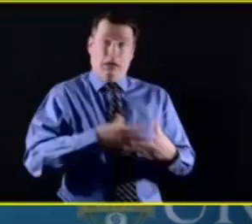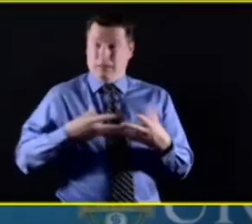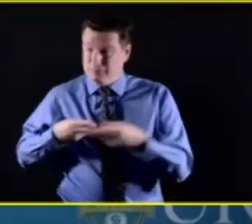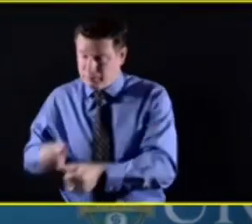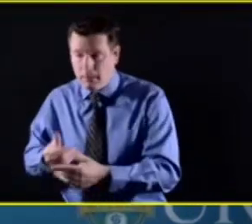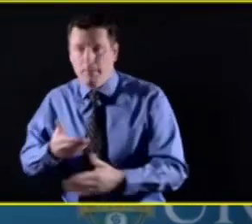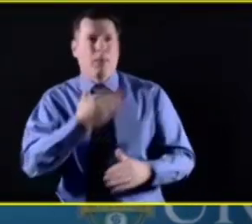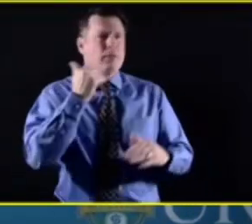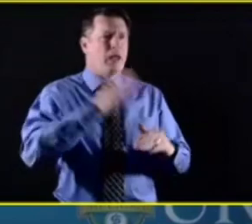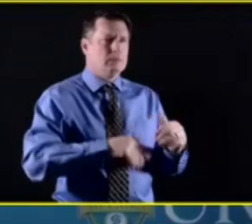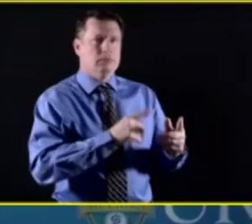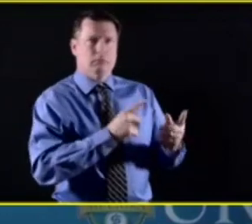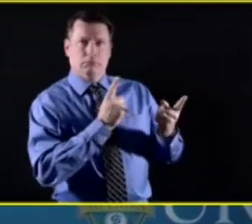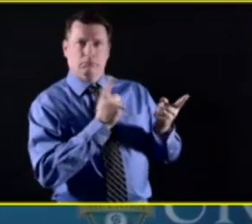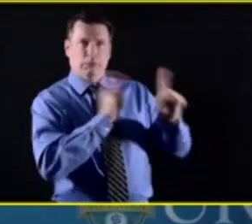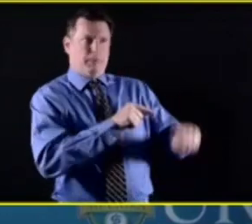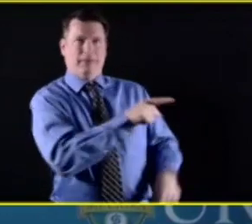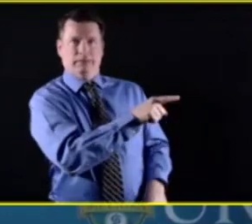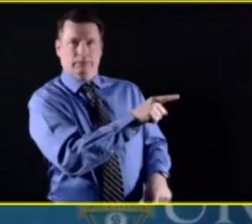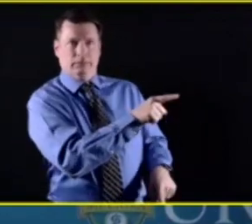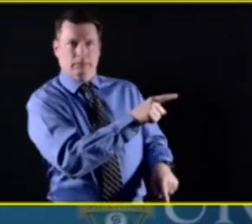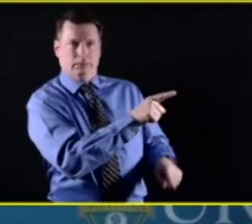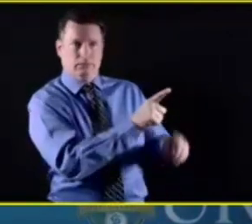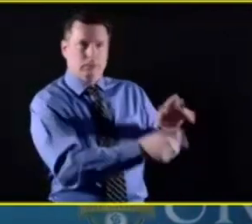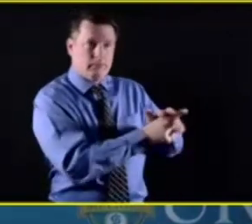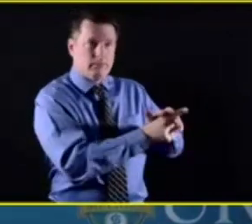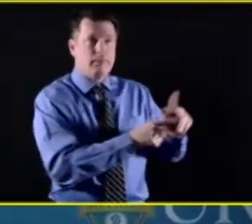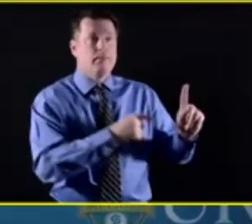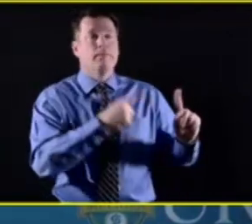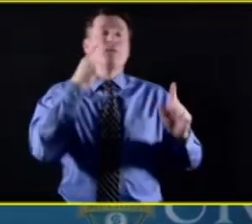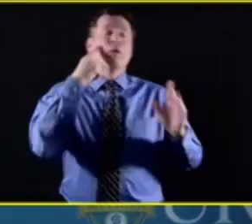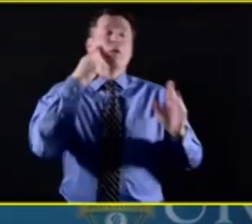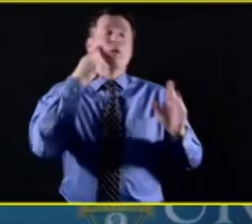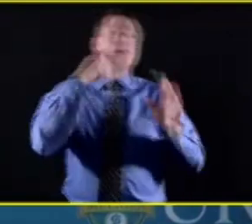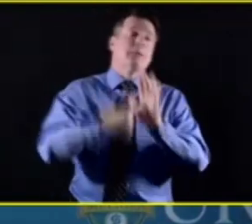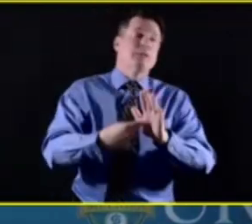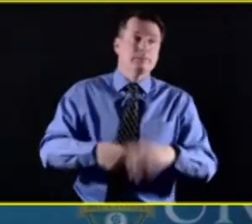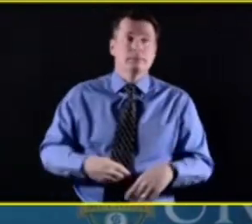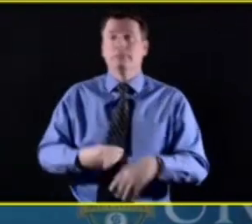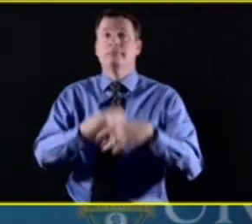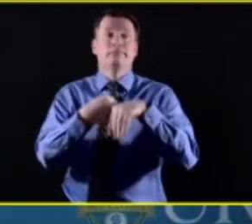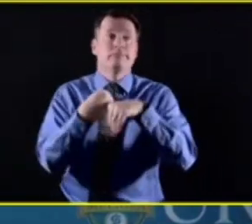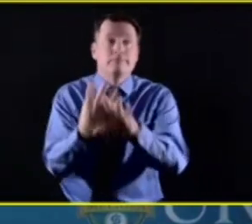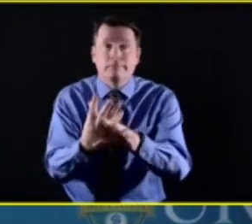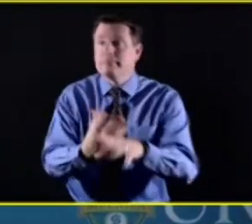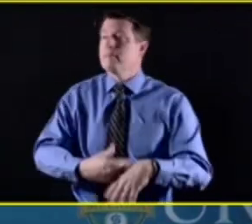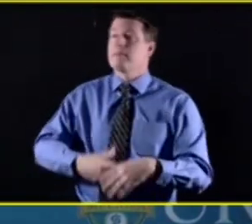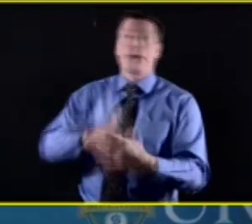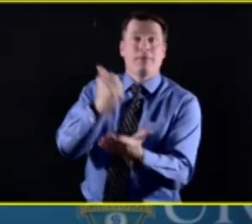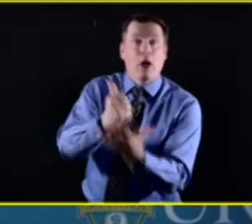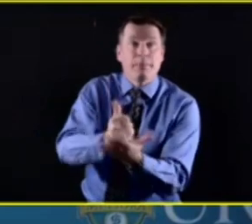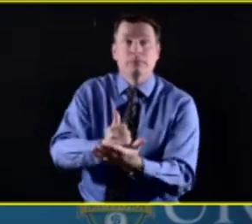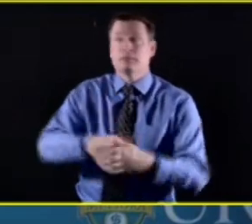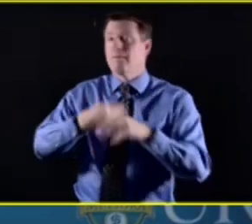cheaper. I think we can make that go a long way. We've been learning about things, uh, like the